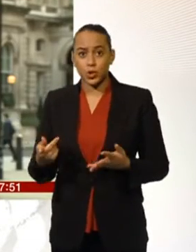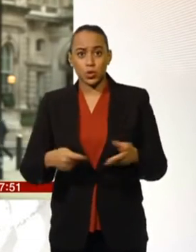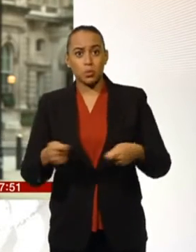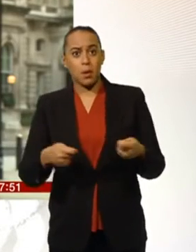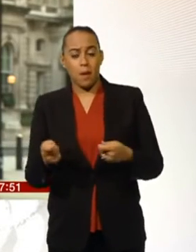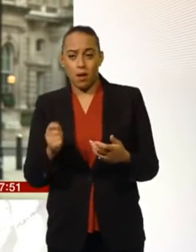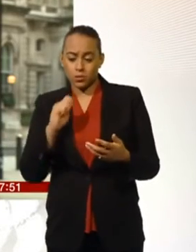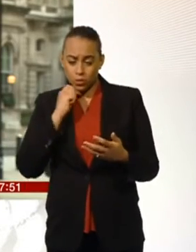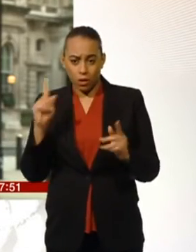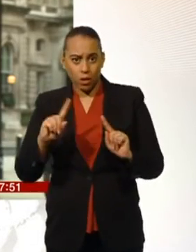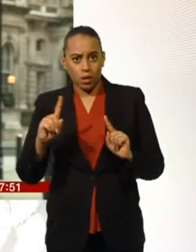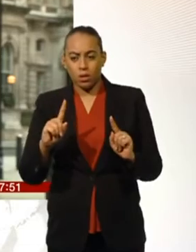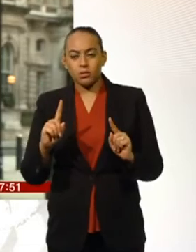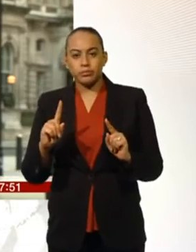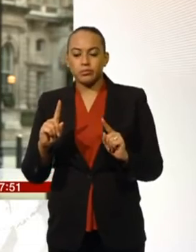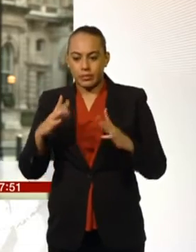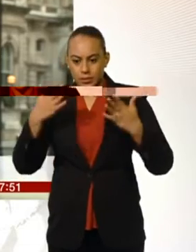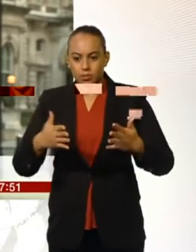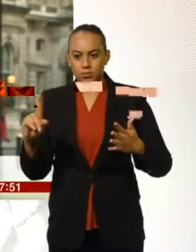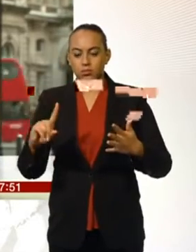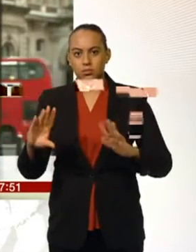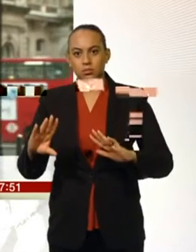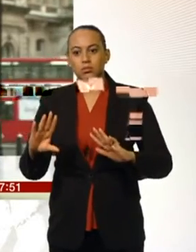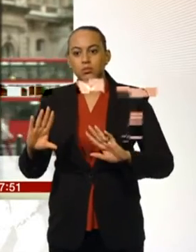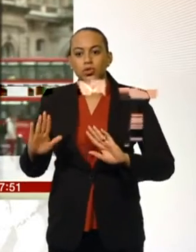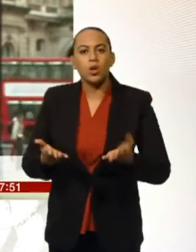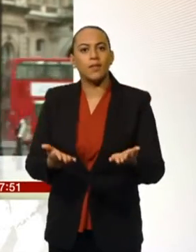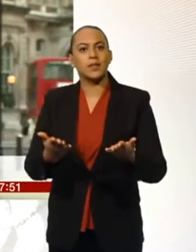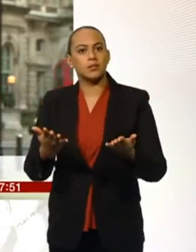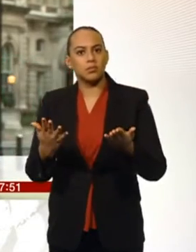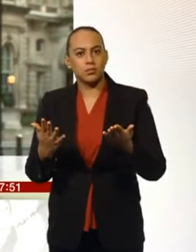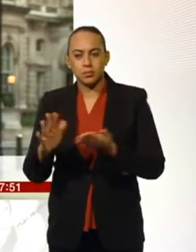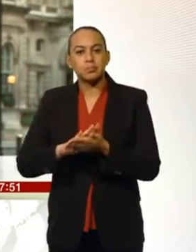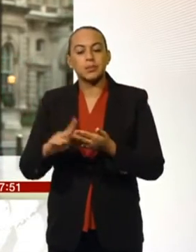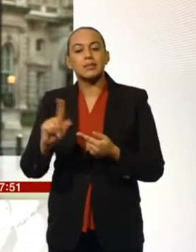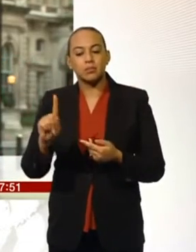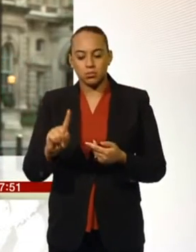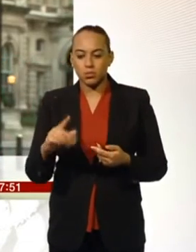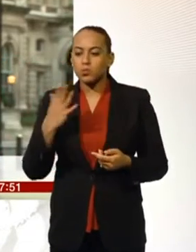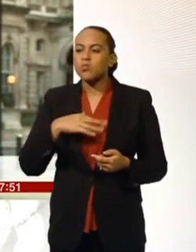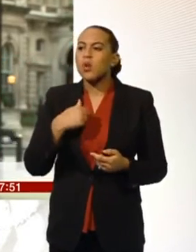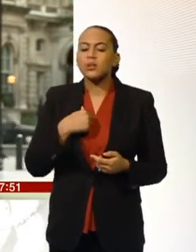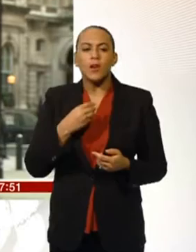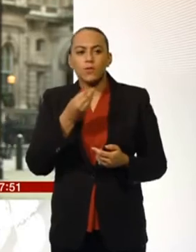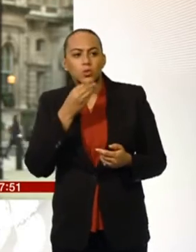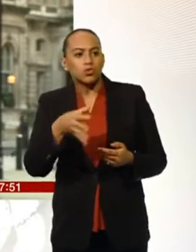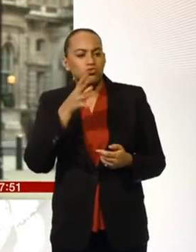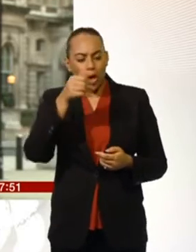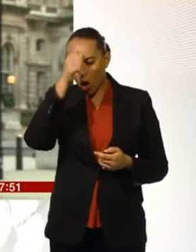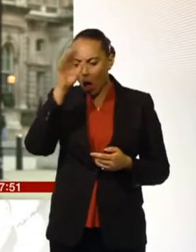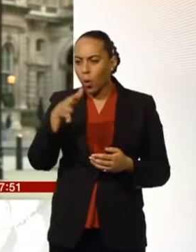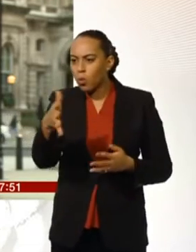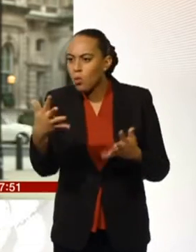continue to focus on service, making it as easy as possible for our shoppers to get at the food and drink products that they need.